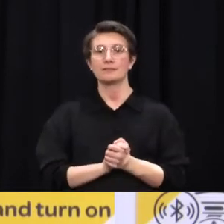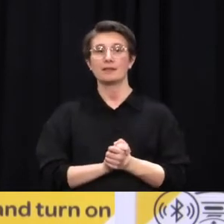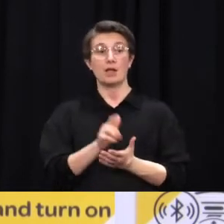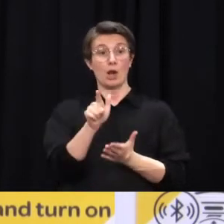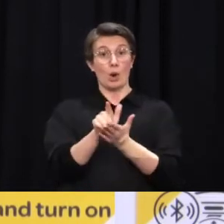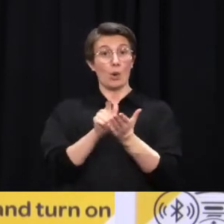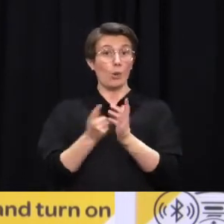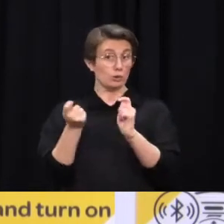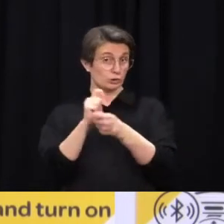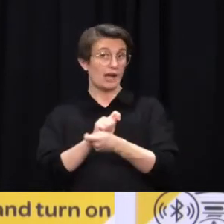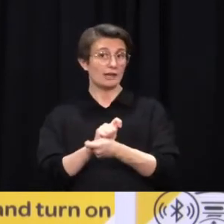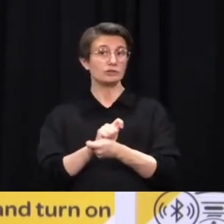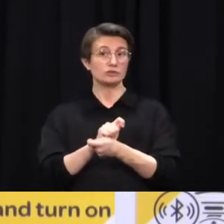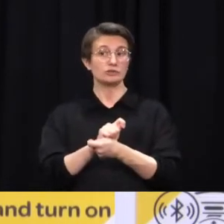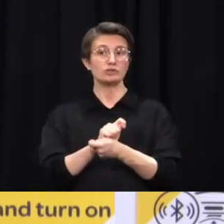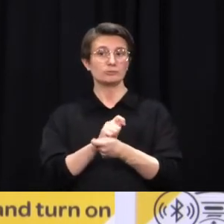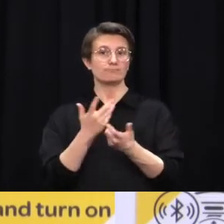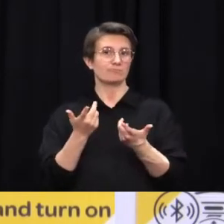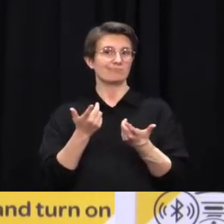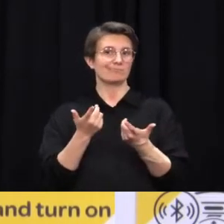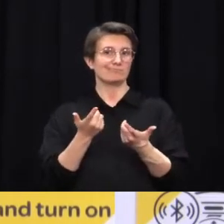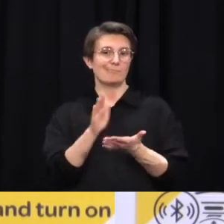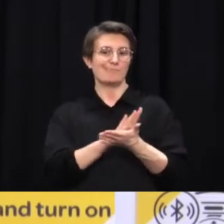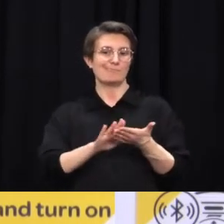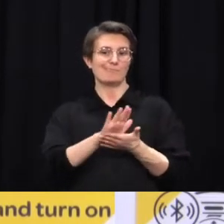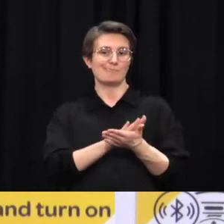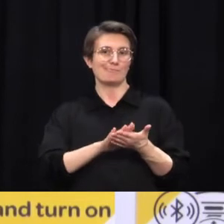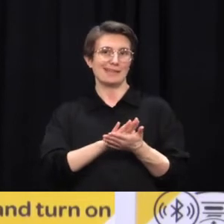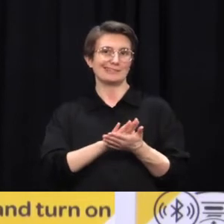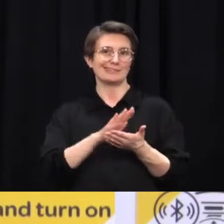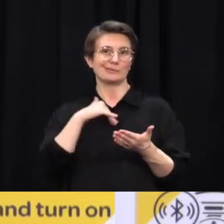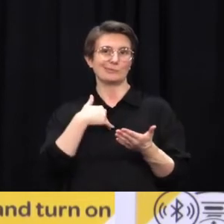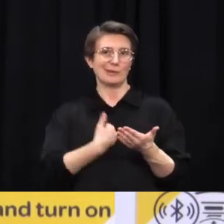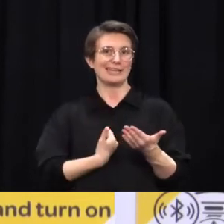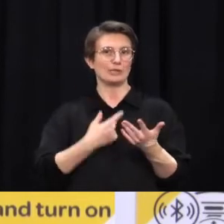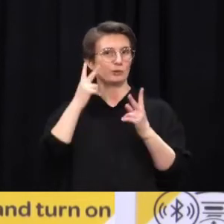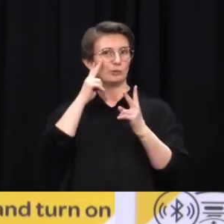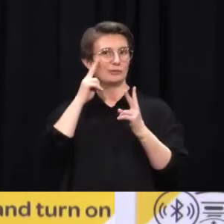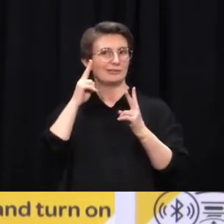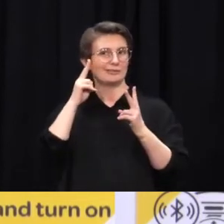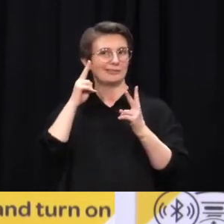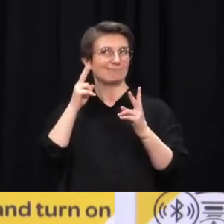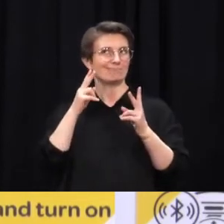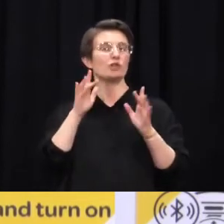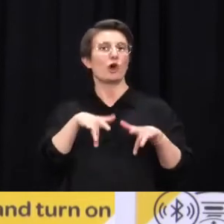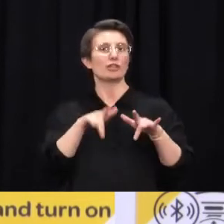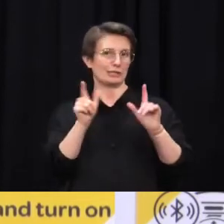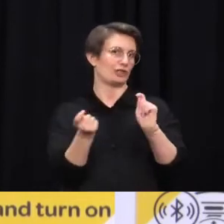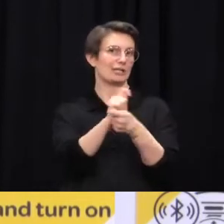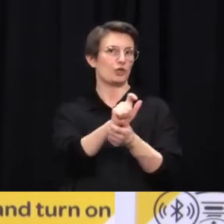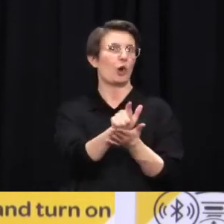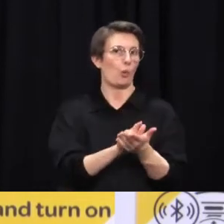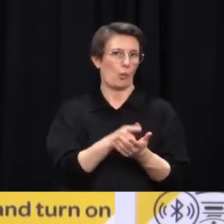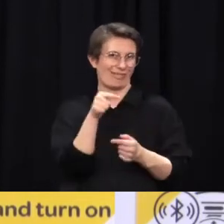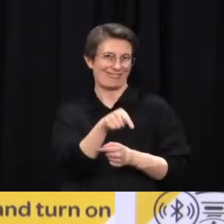prevent that information being used for other purposes. Having considered a legislative change at this point, we have been clear that we would not